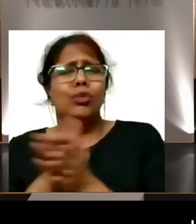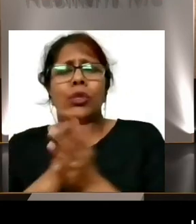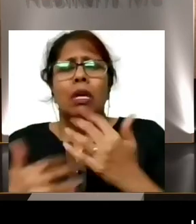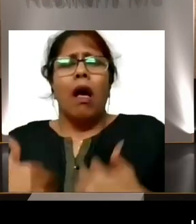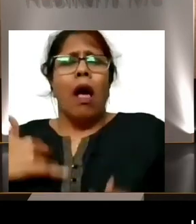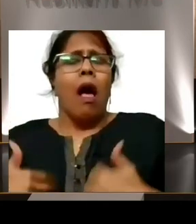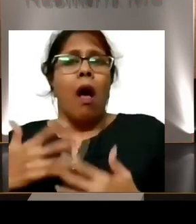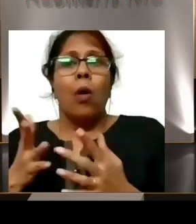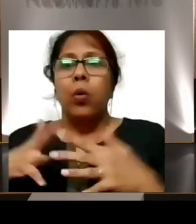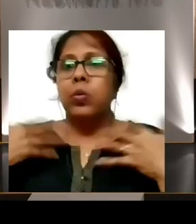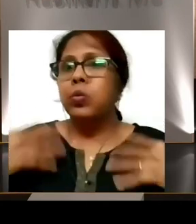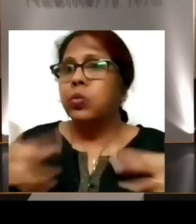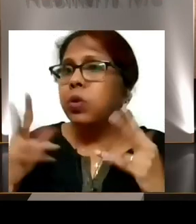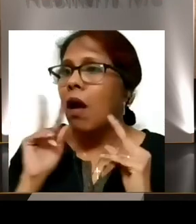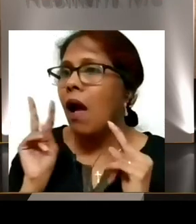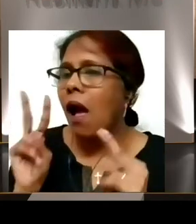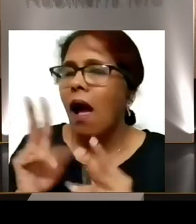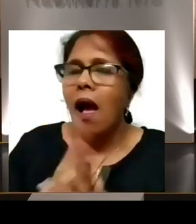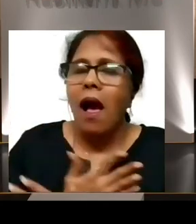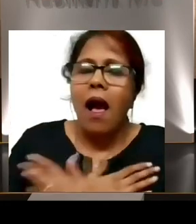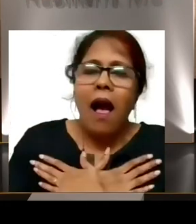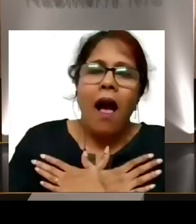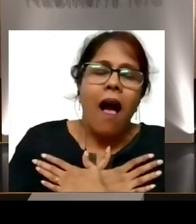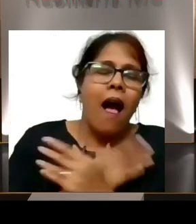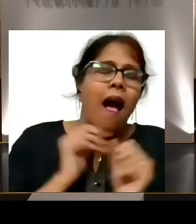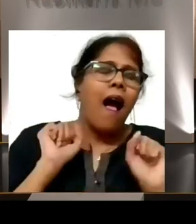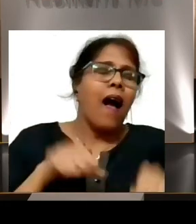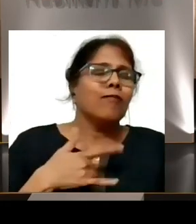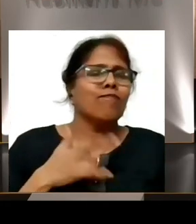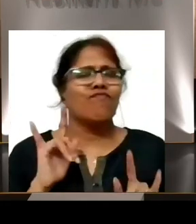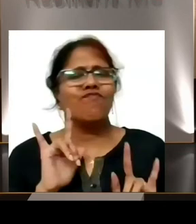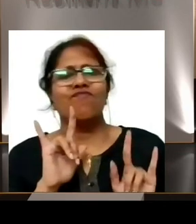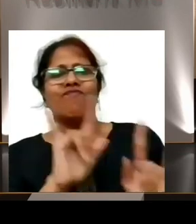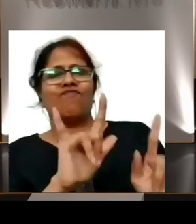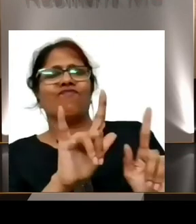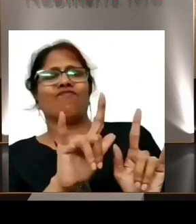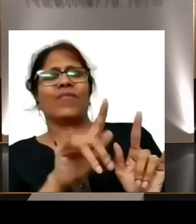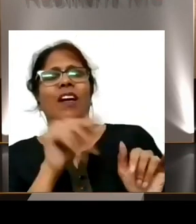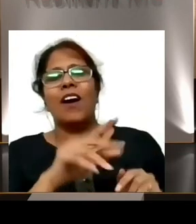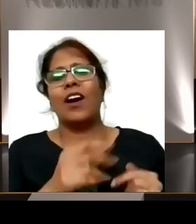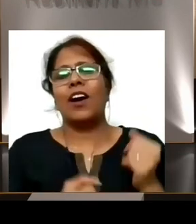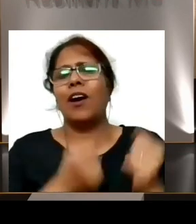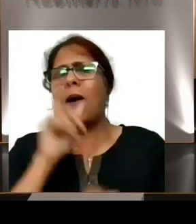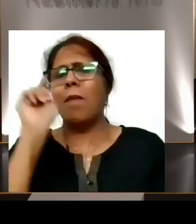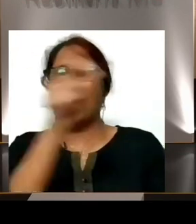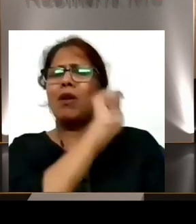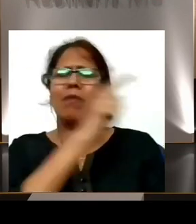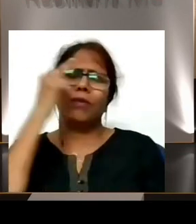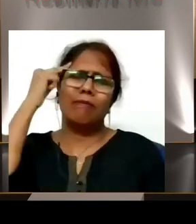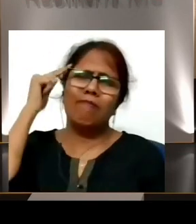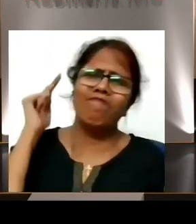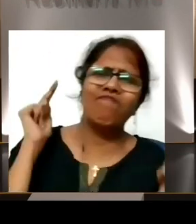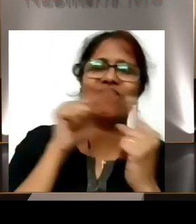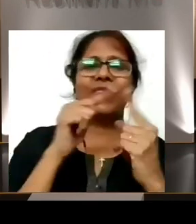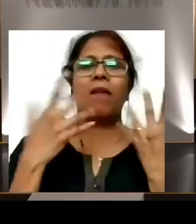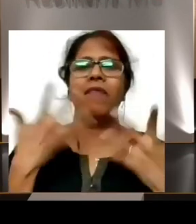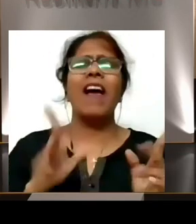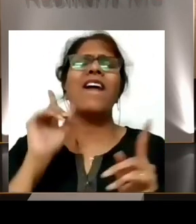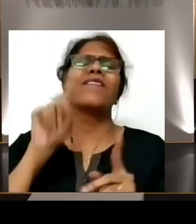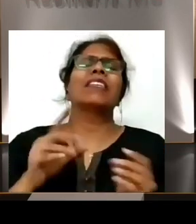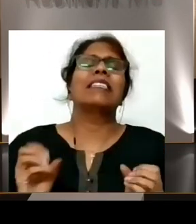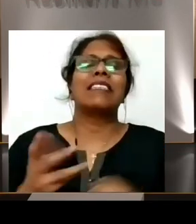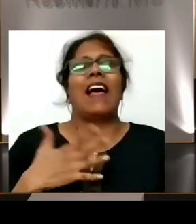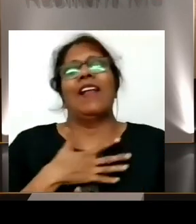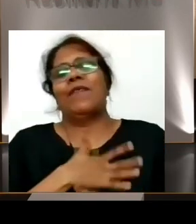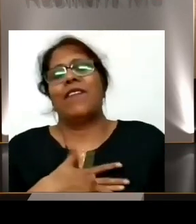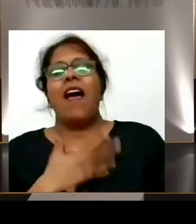that I live. I just fell in love with the sport. So initially I, as I said, I was just playing it for fun. Uh,